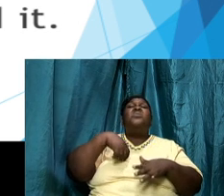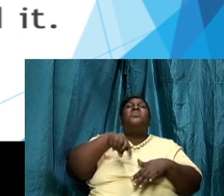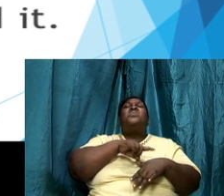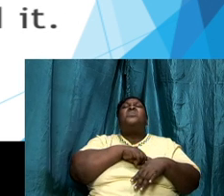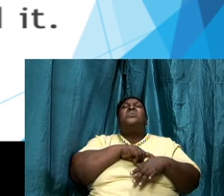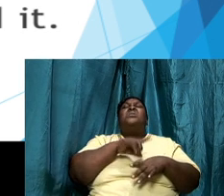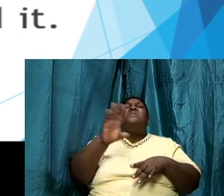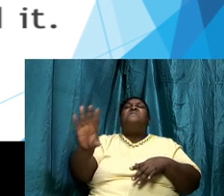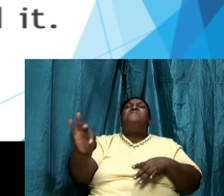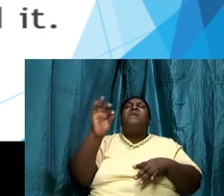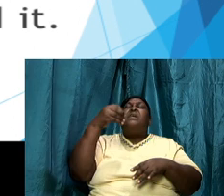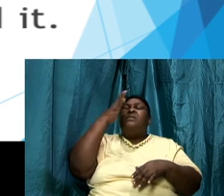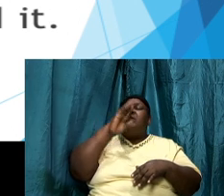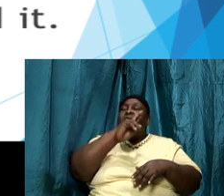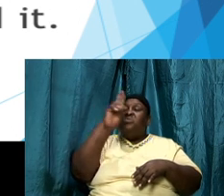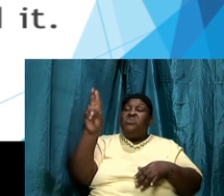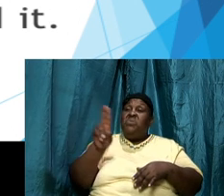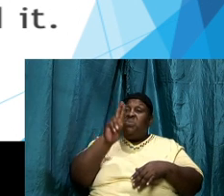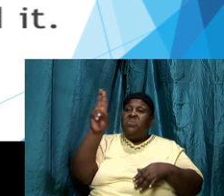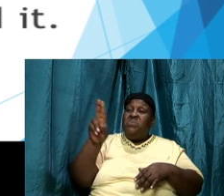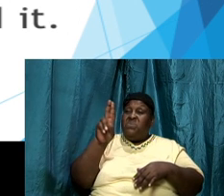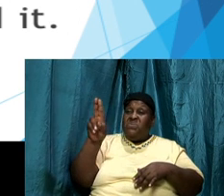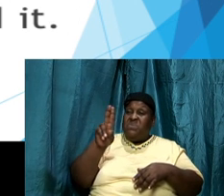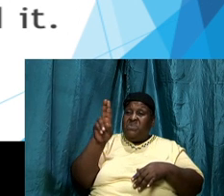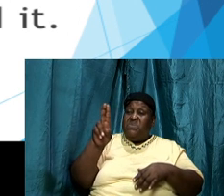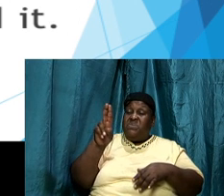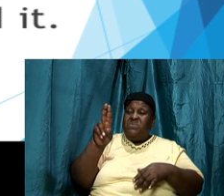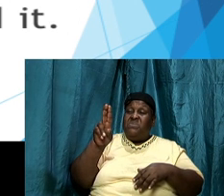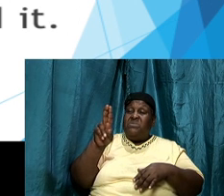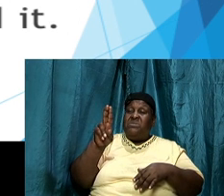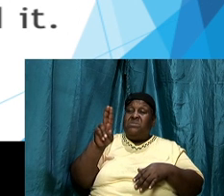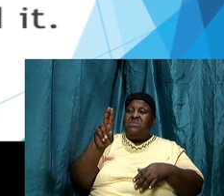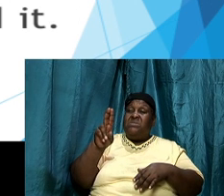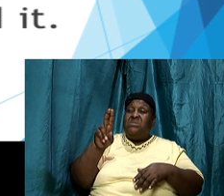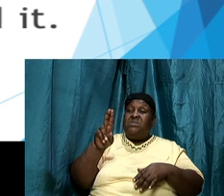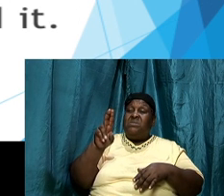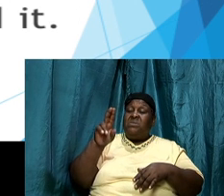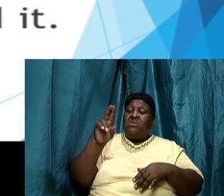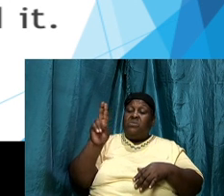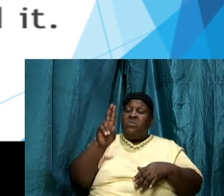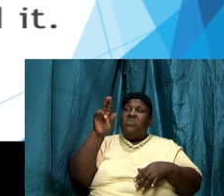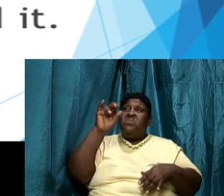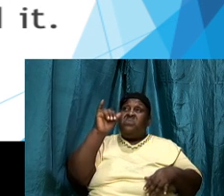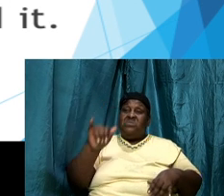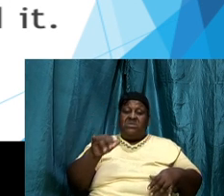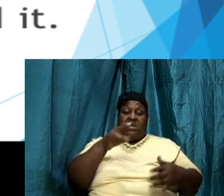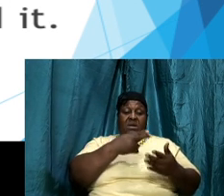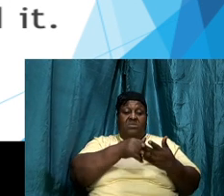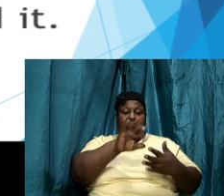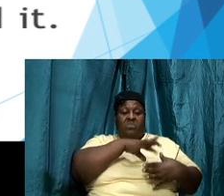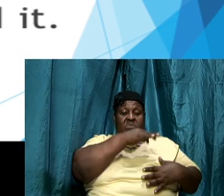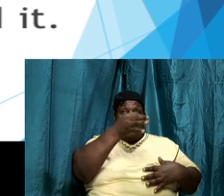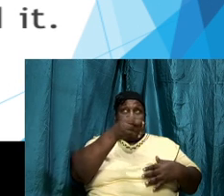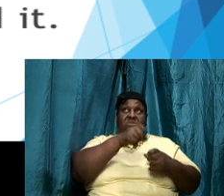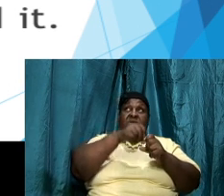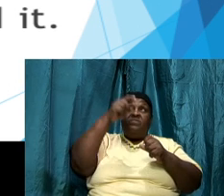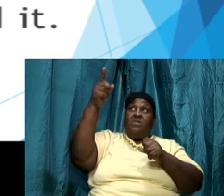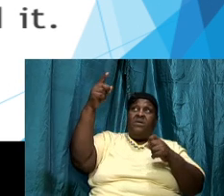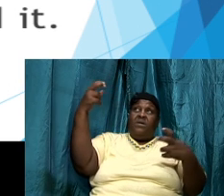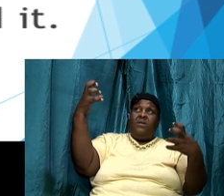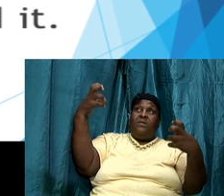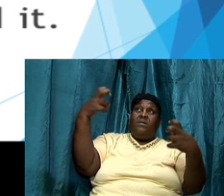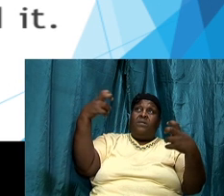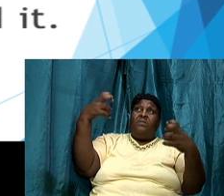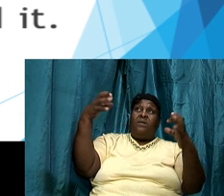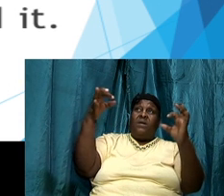find that God use it and use that spirit of his the holy ghost and connects it